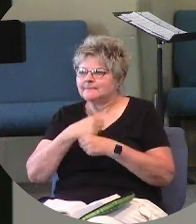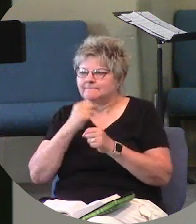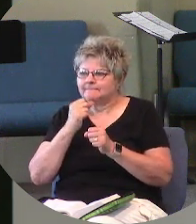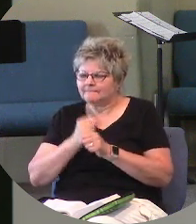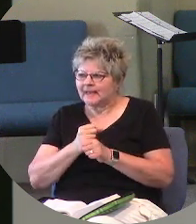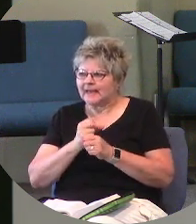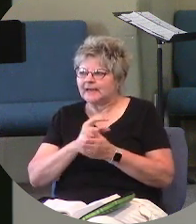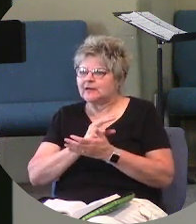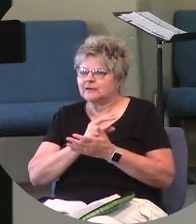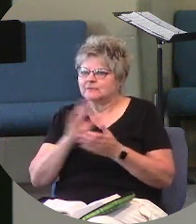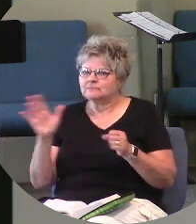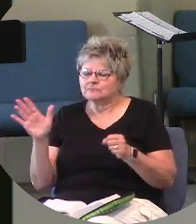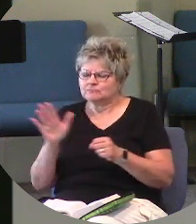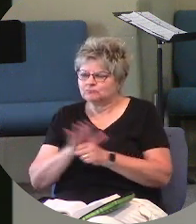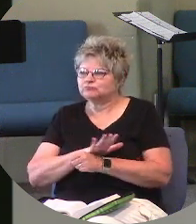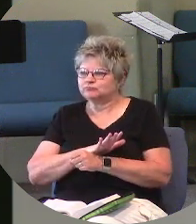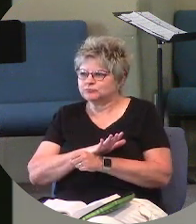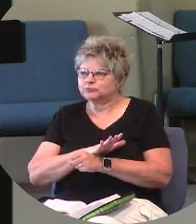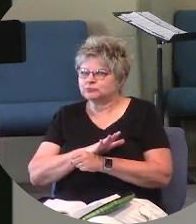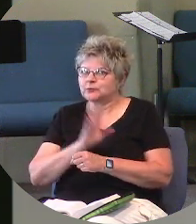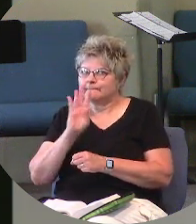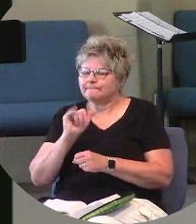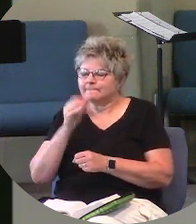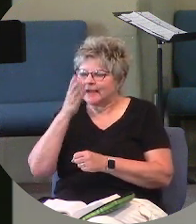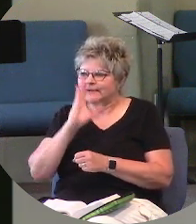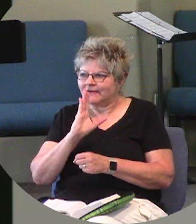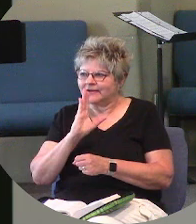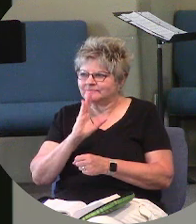whole by God.